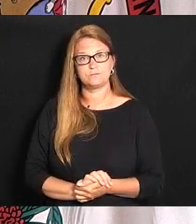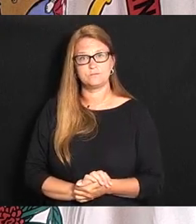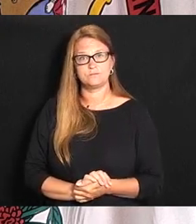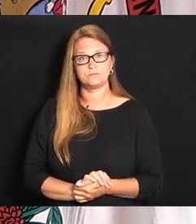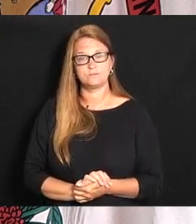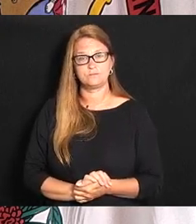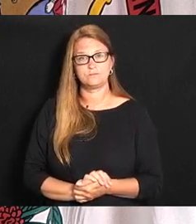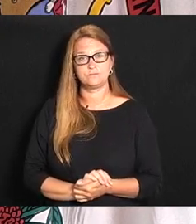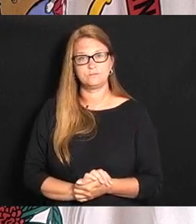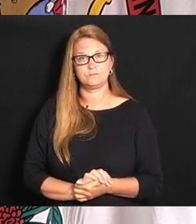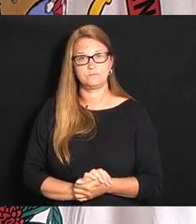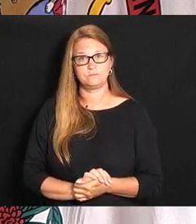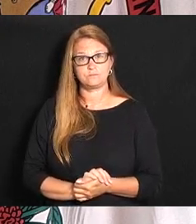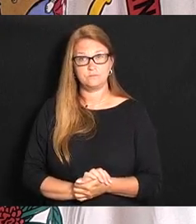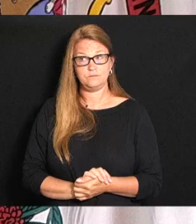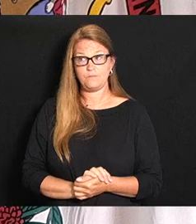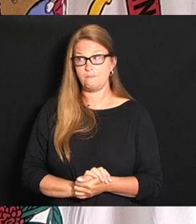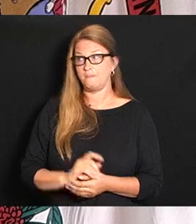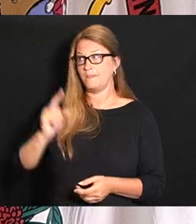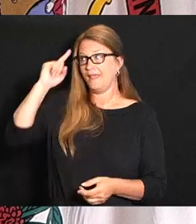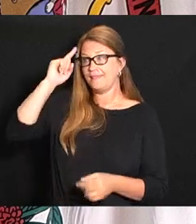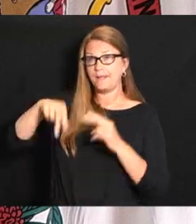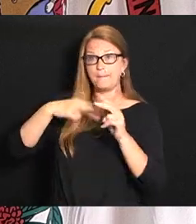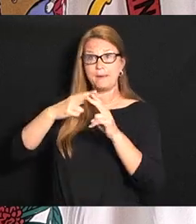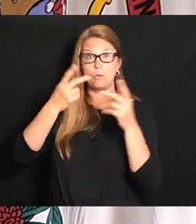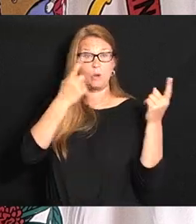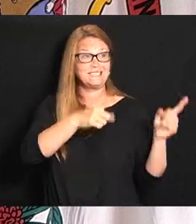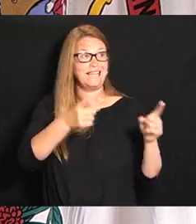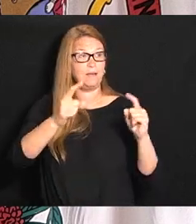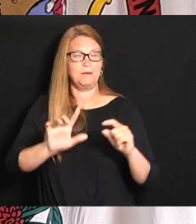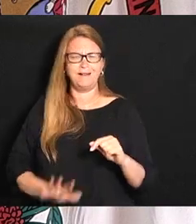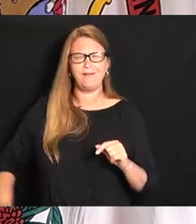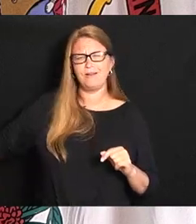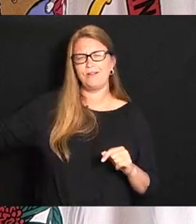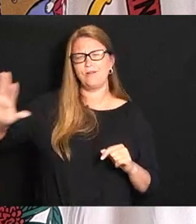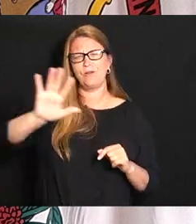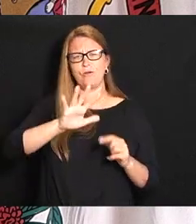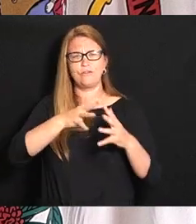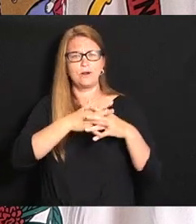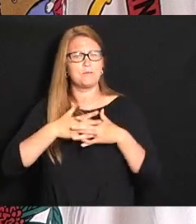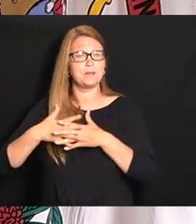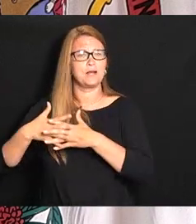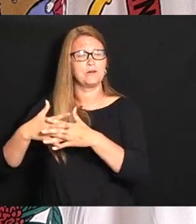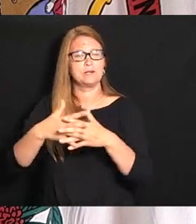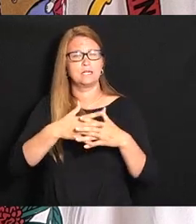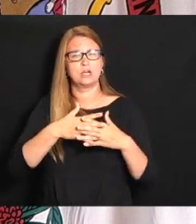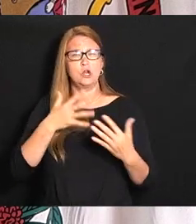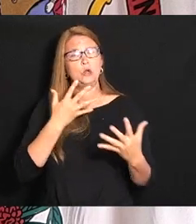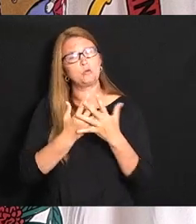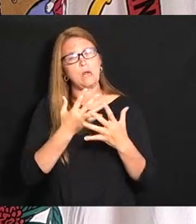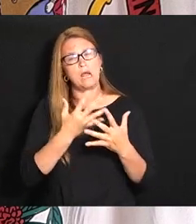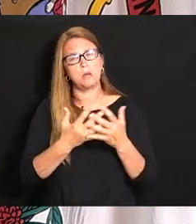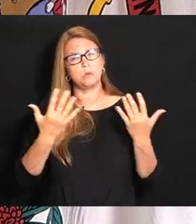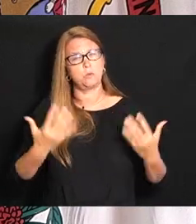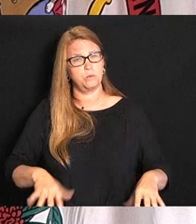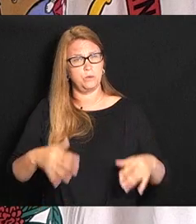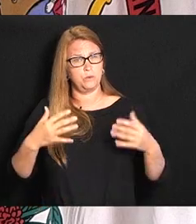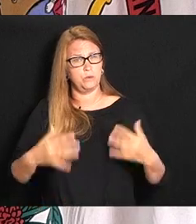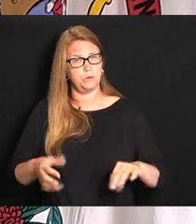think of what is going on all across America today the crime wave is unbelievable